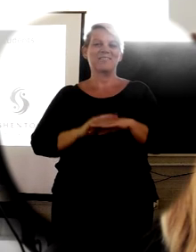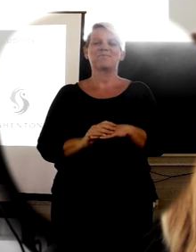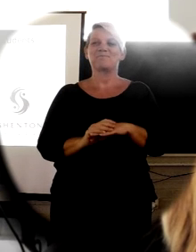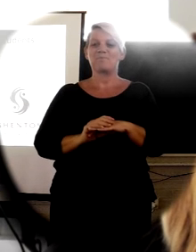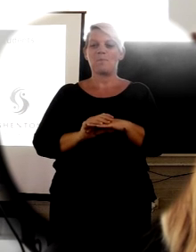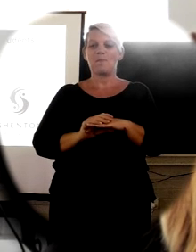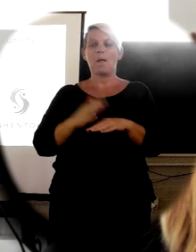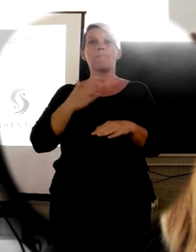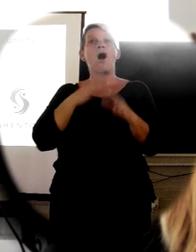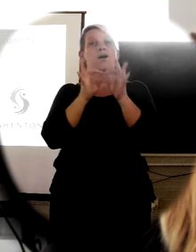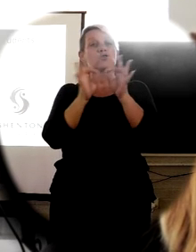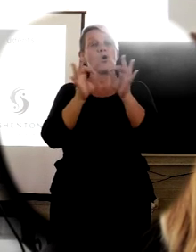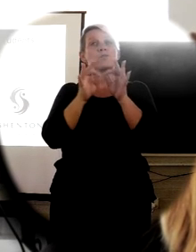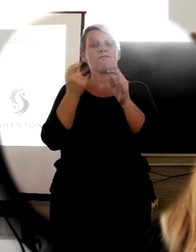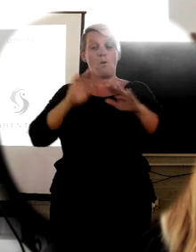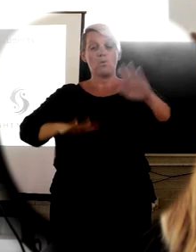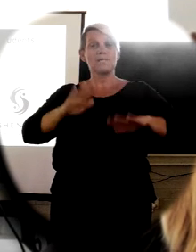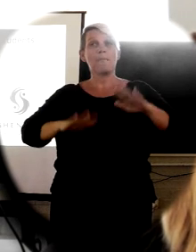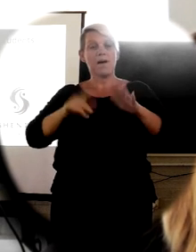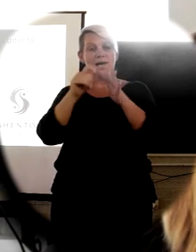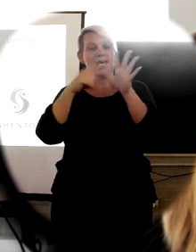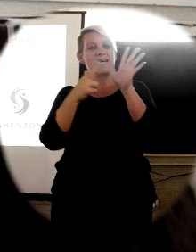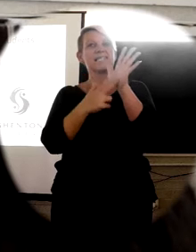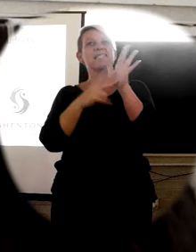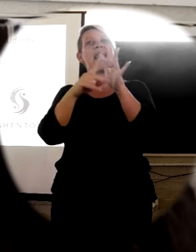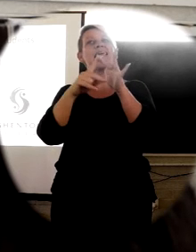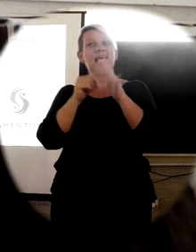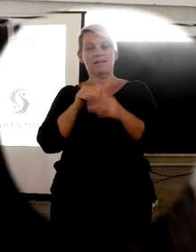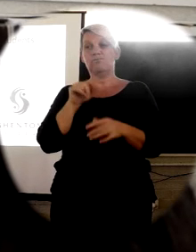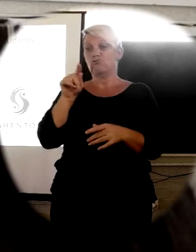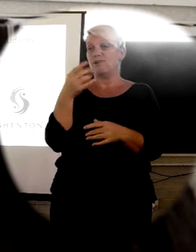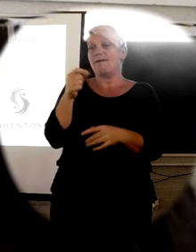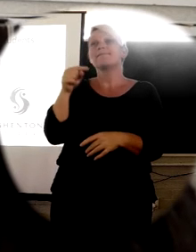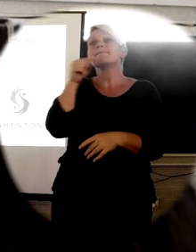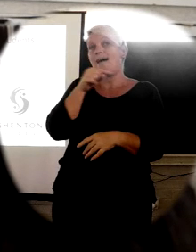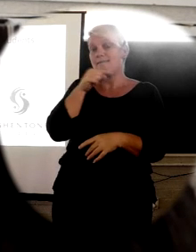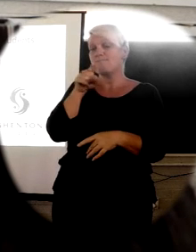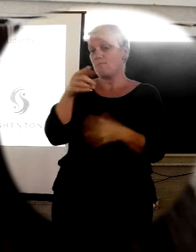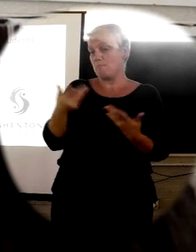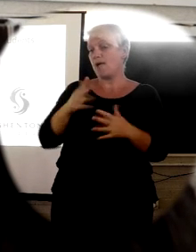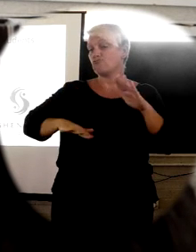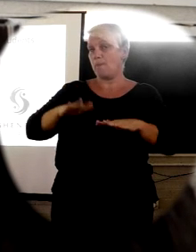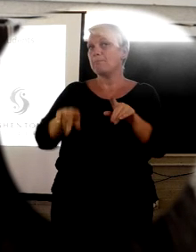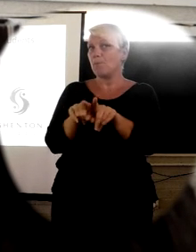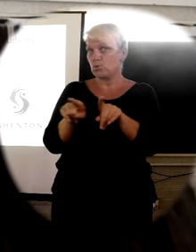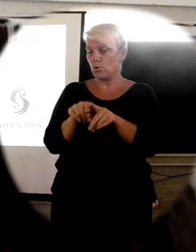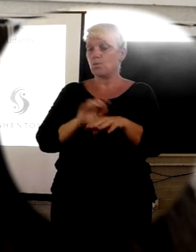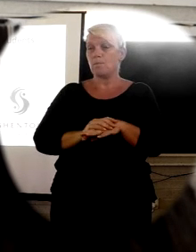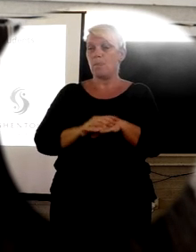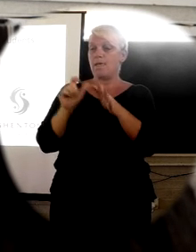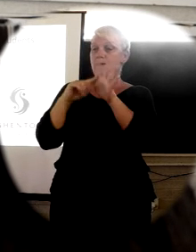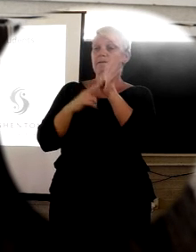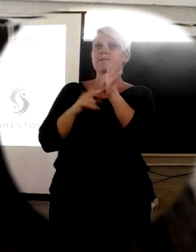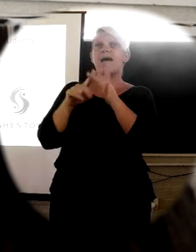My interpreter from Rosalie is Danny. She has a son who plays drums. Danny's